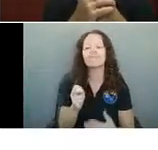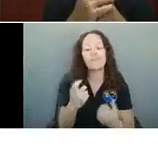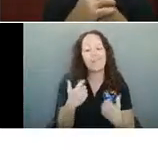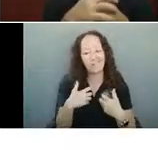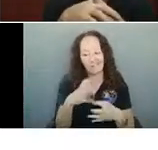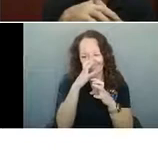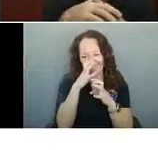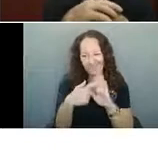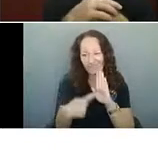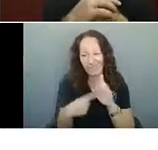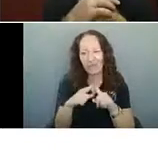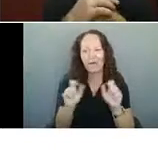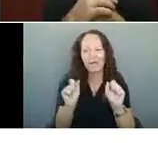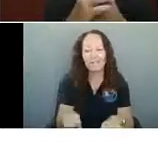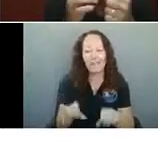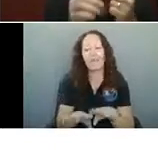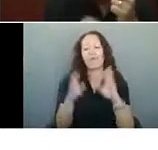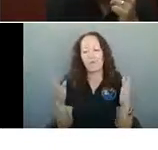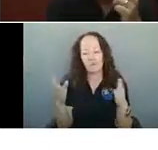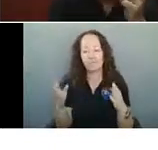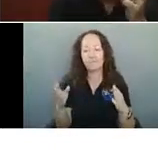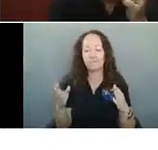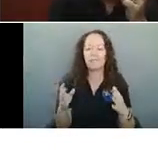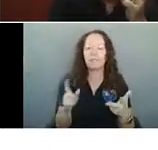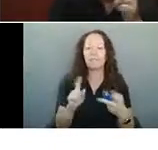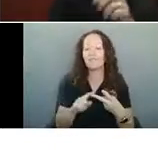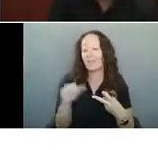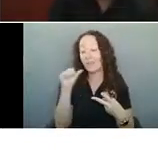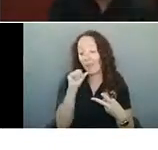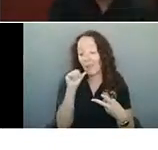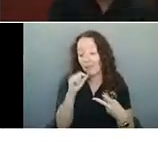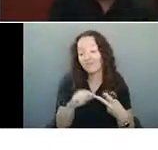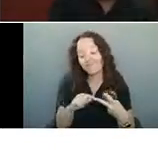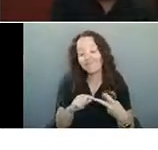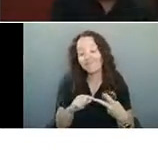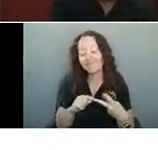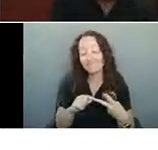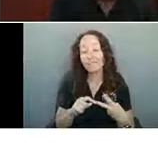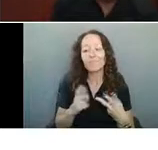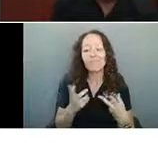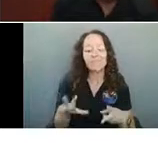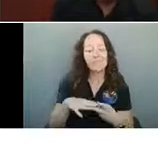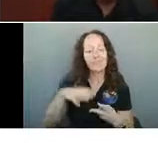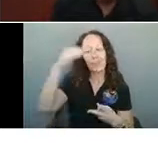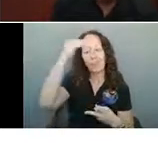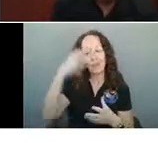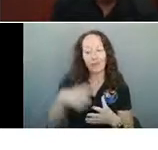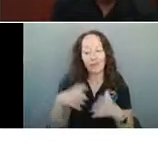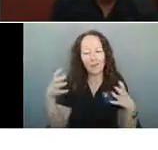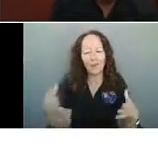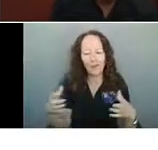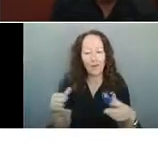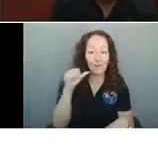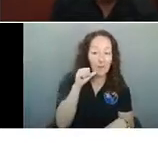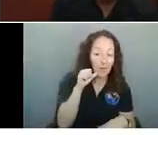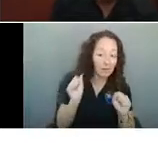And then there is the bars. And so I learned a lot this week in terms of what bars are able to do. Prior